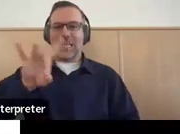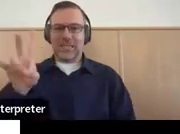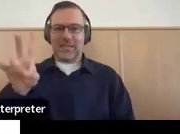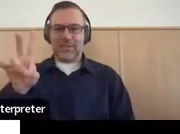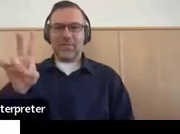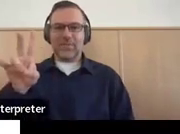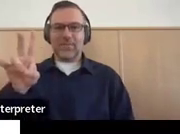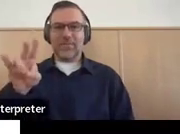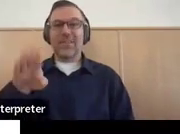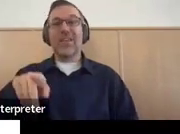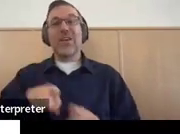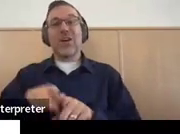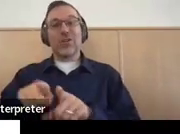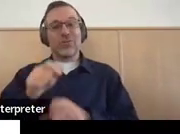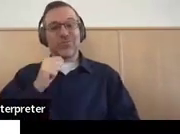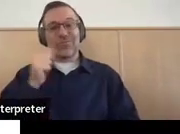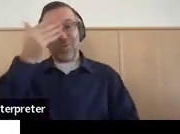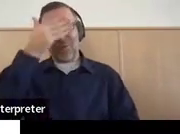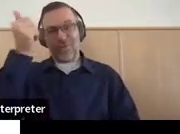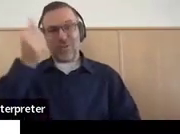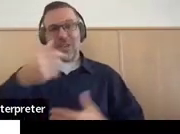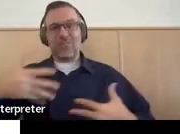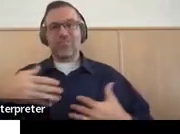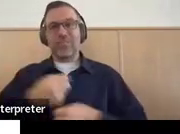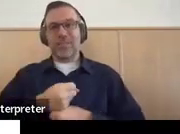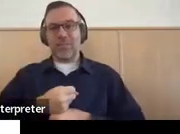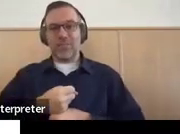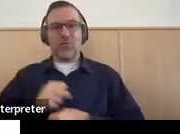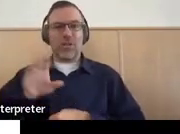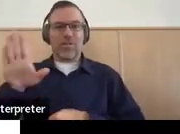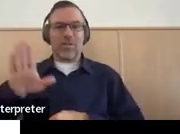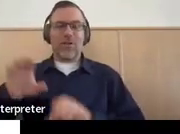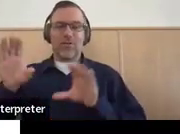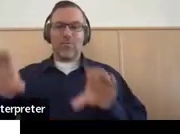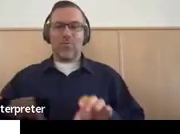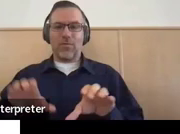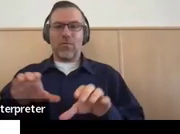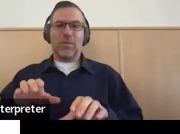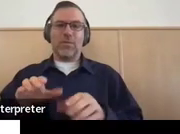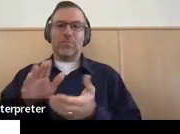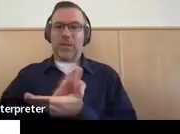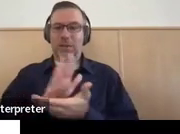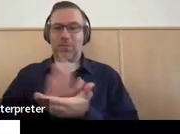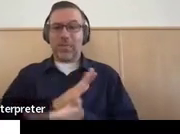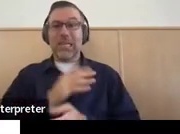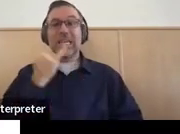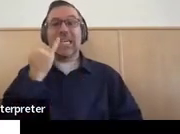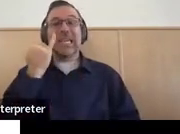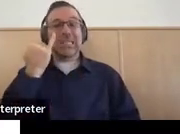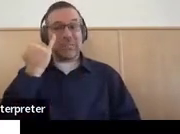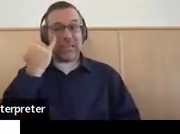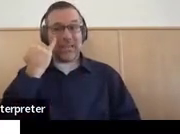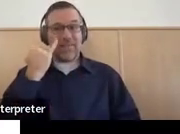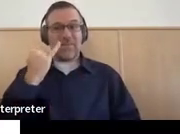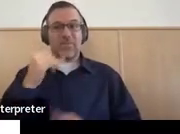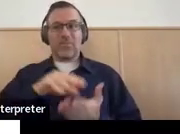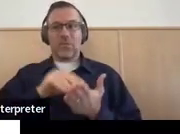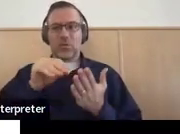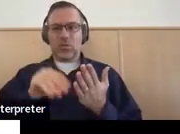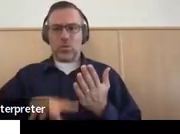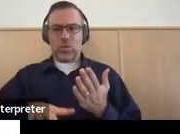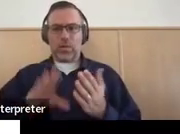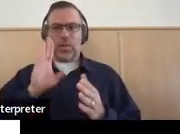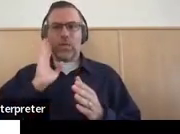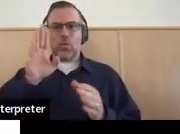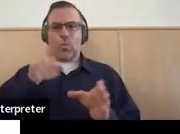don't forget the summary of performance document. If you have graduating, if you have kids who are leaving or